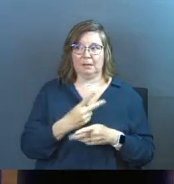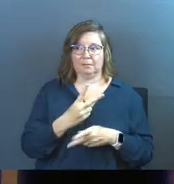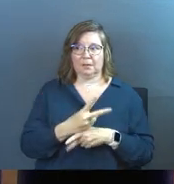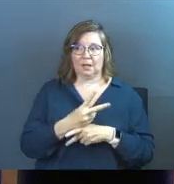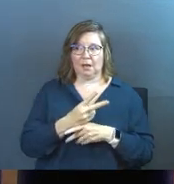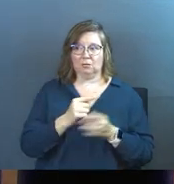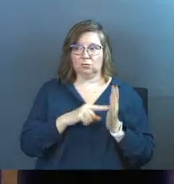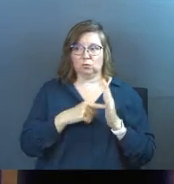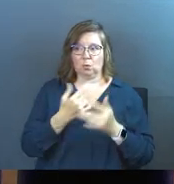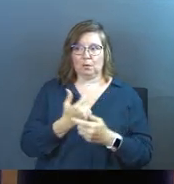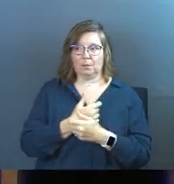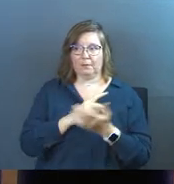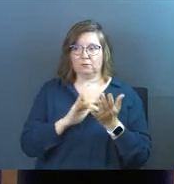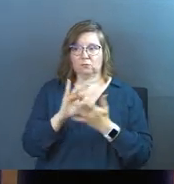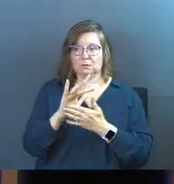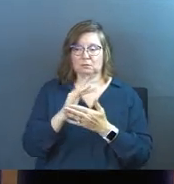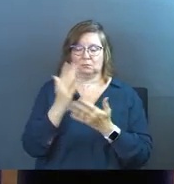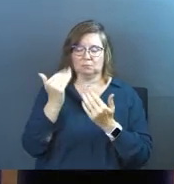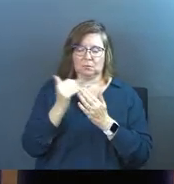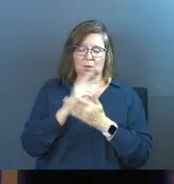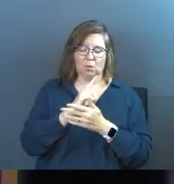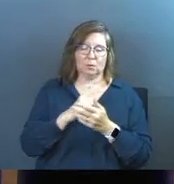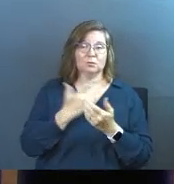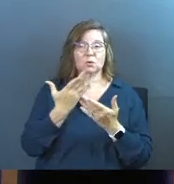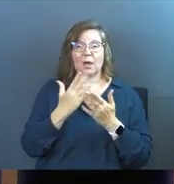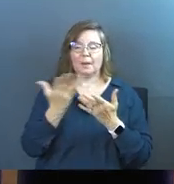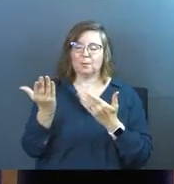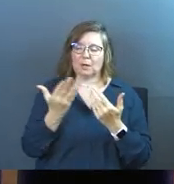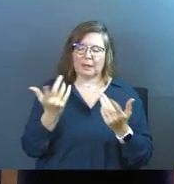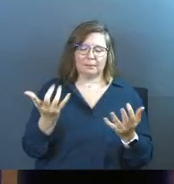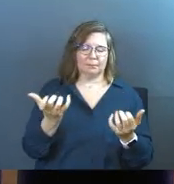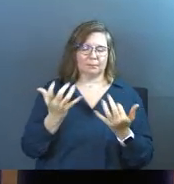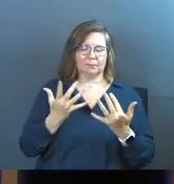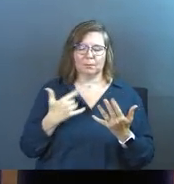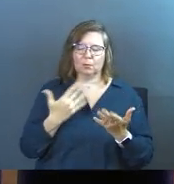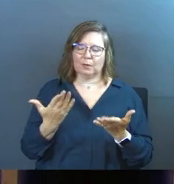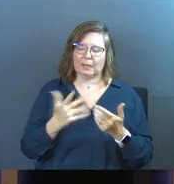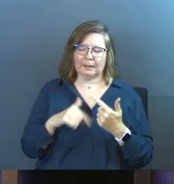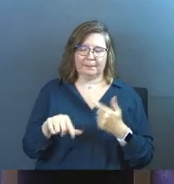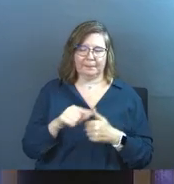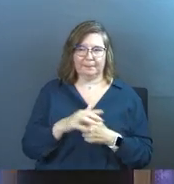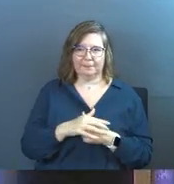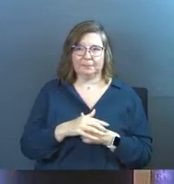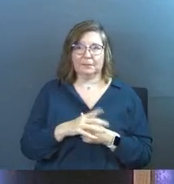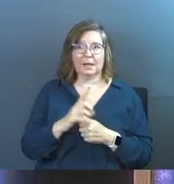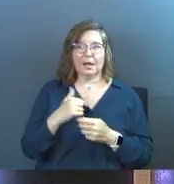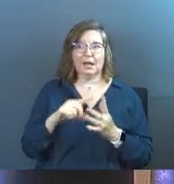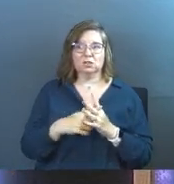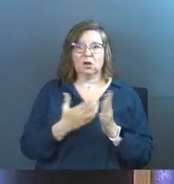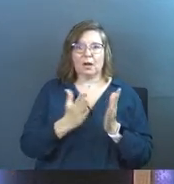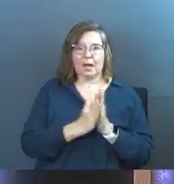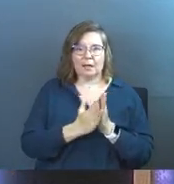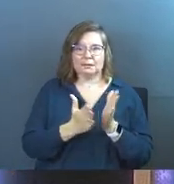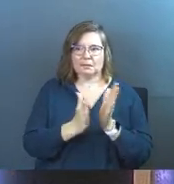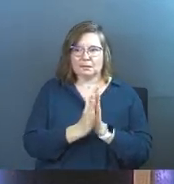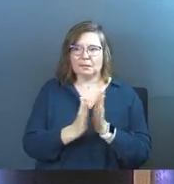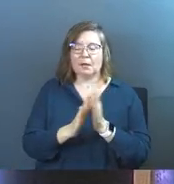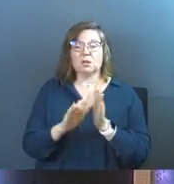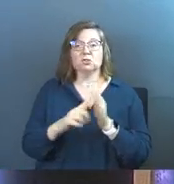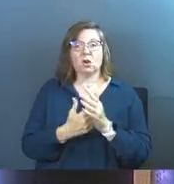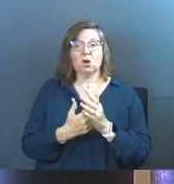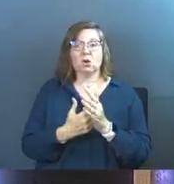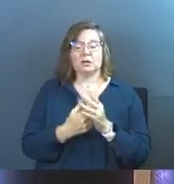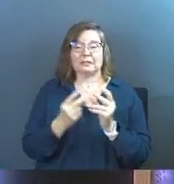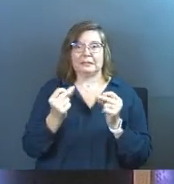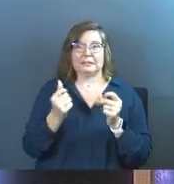they're at in their life, but I know they need Jesus. So God, would you bring them? God, would you bring them? And I just start asking and I start,